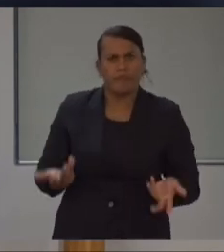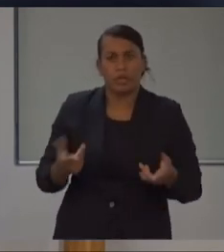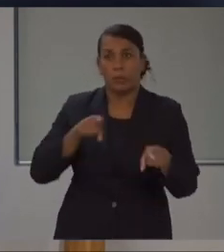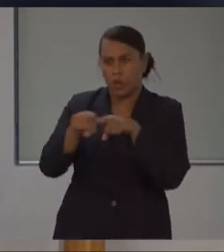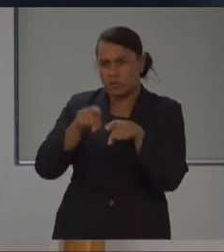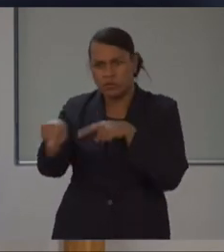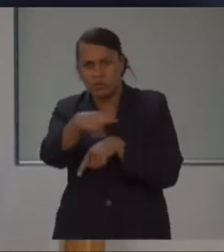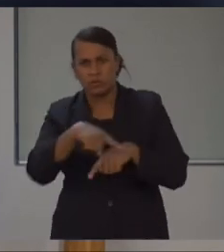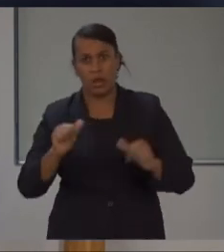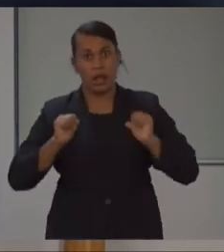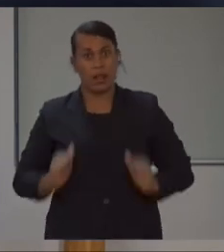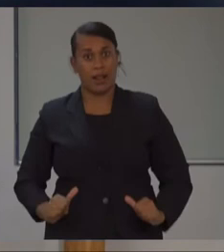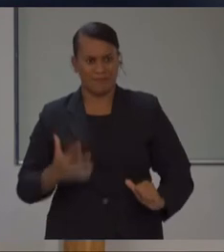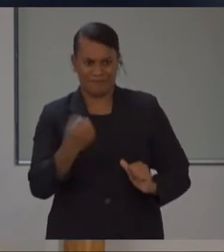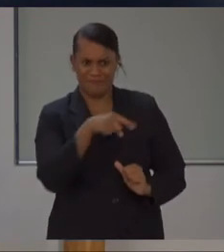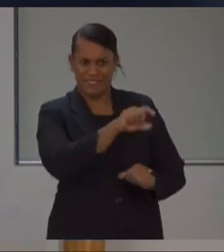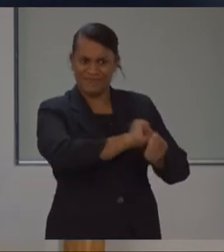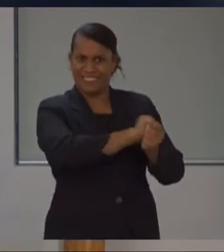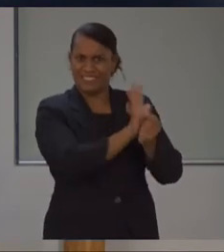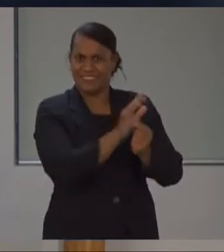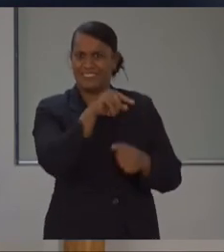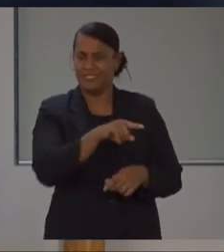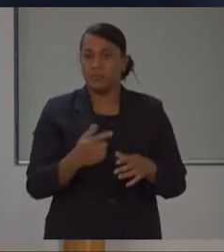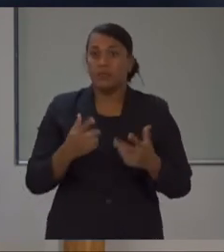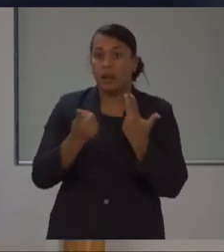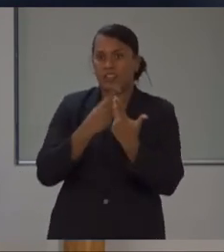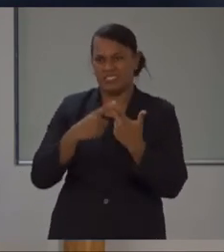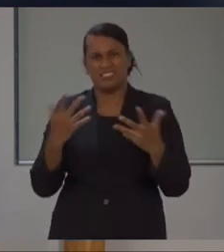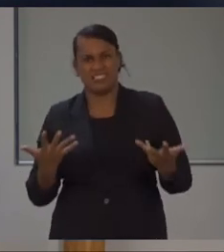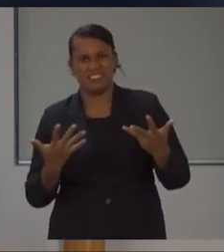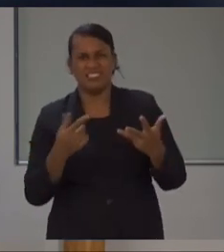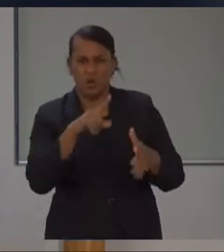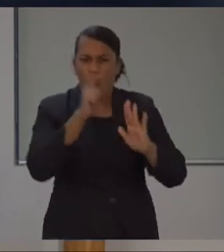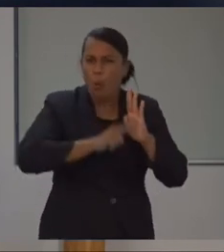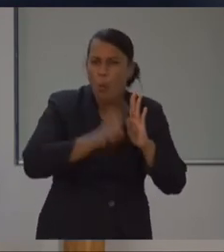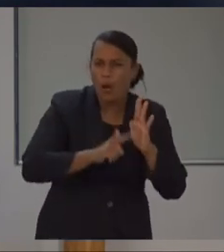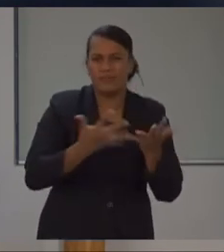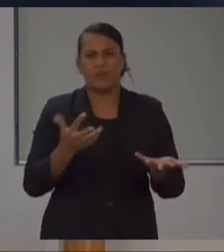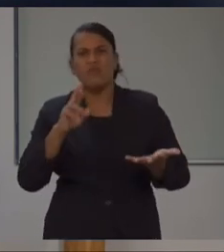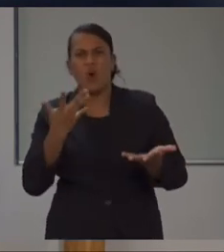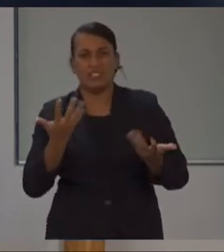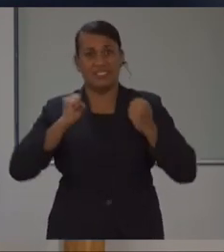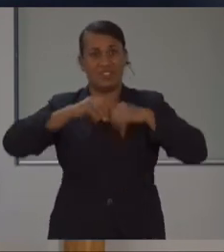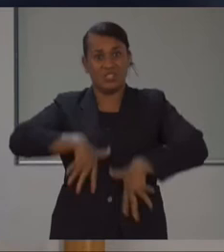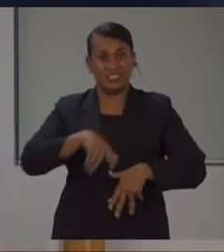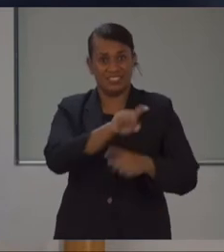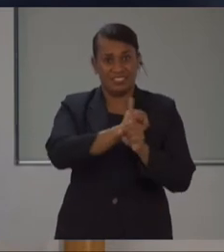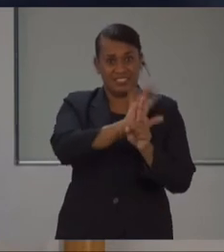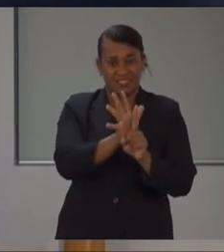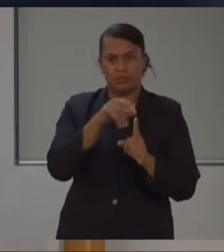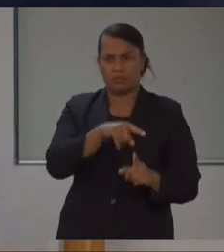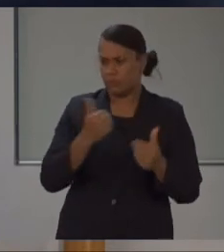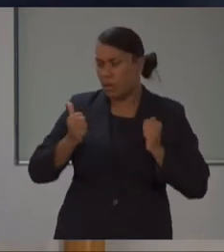have more that have recovered than we have active cases. And these all put together have been able to